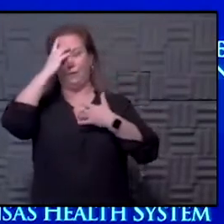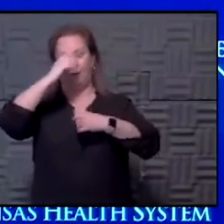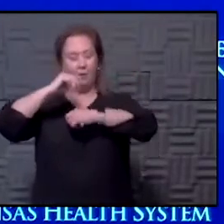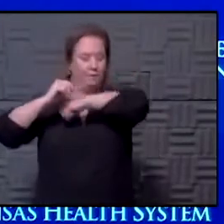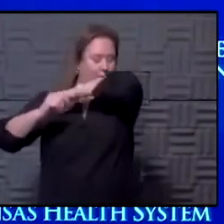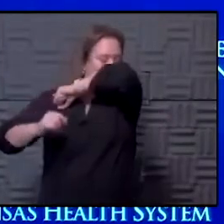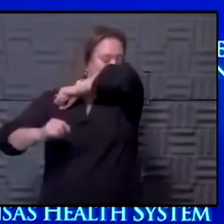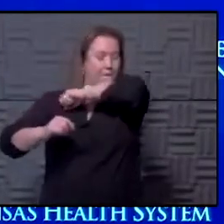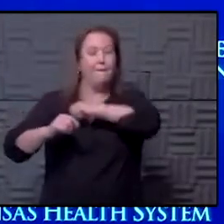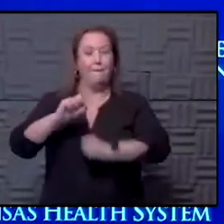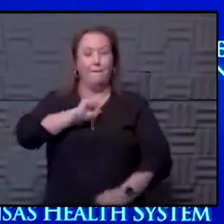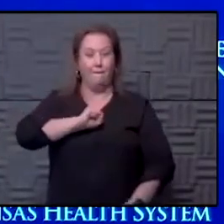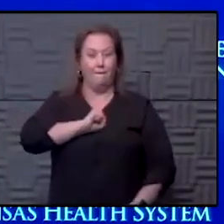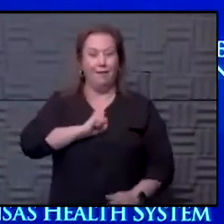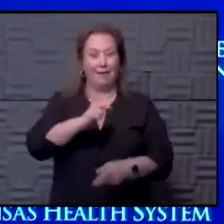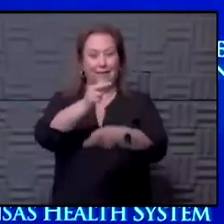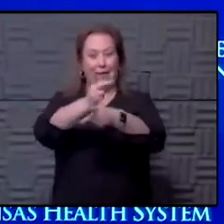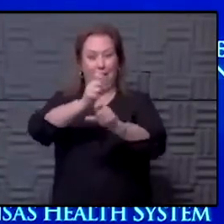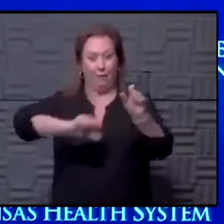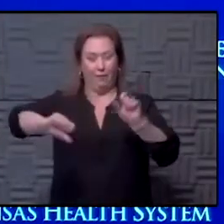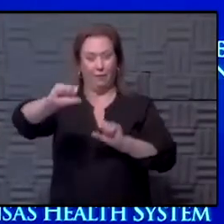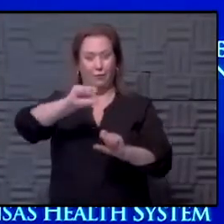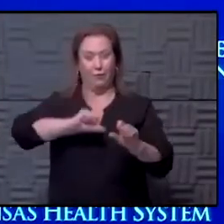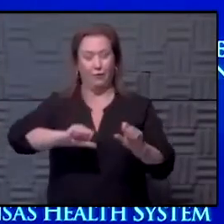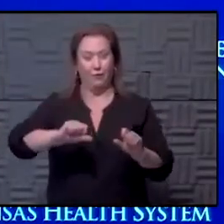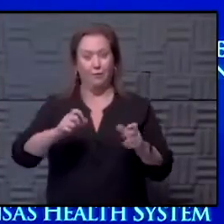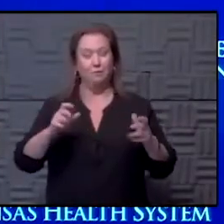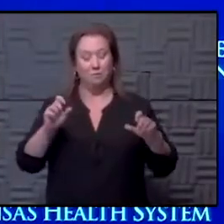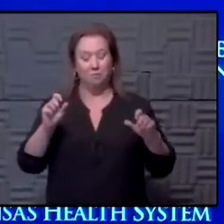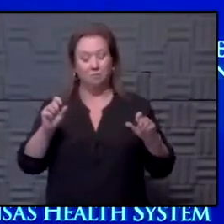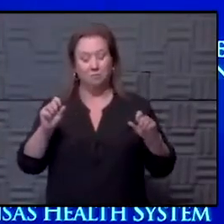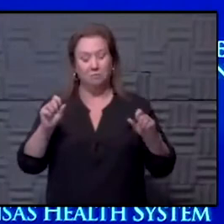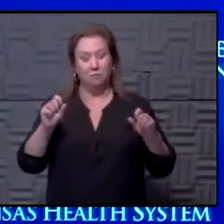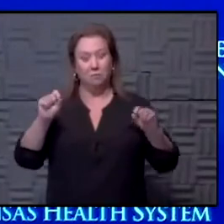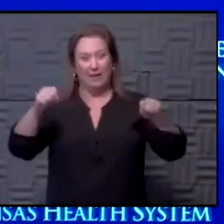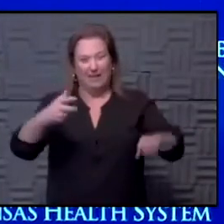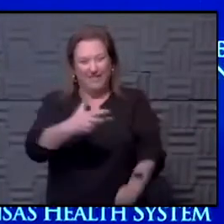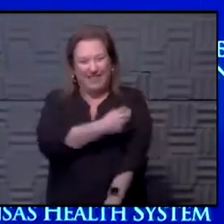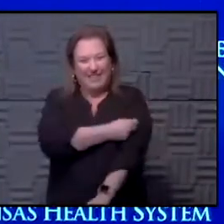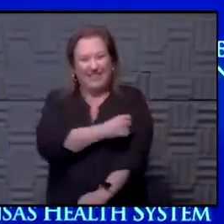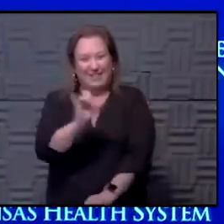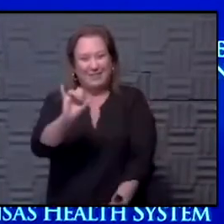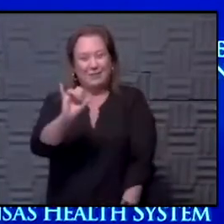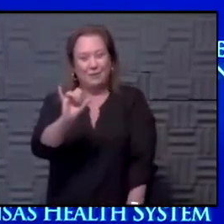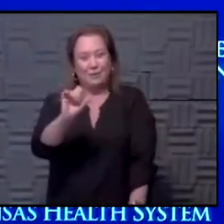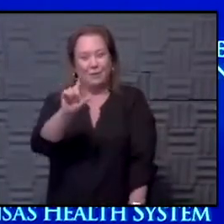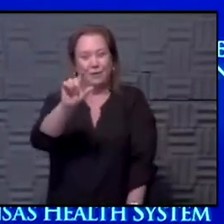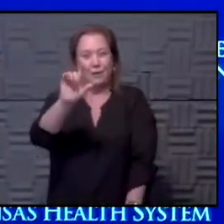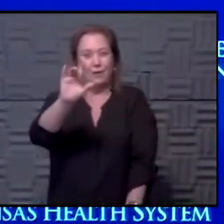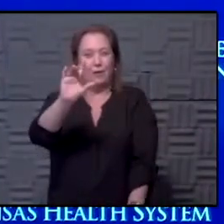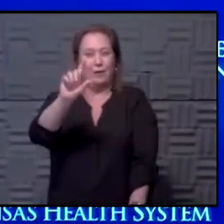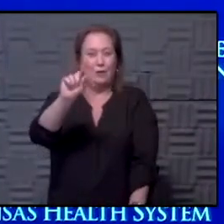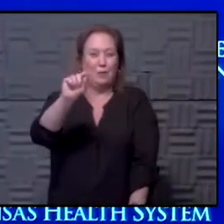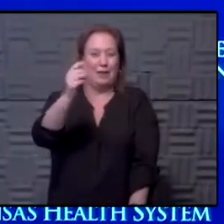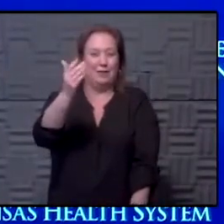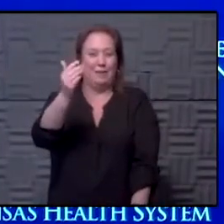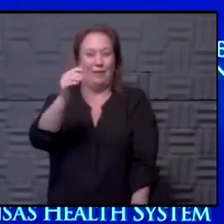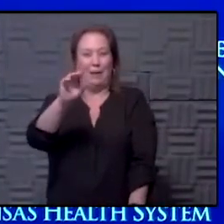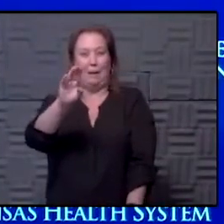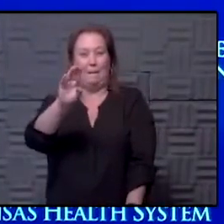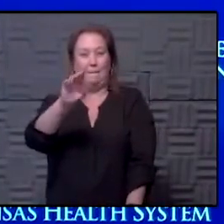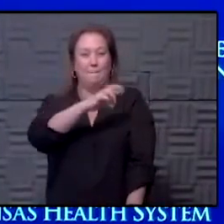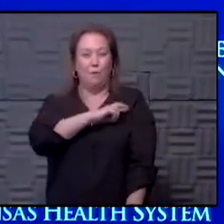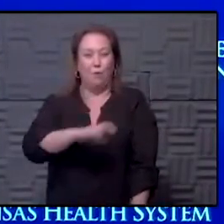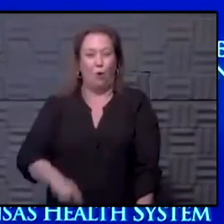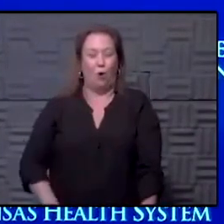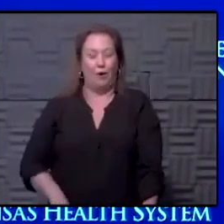into your elbow, take care of each other. And if we do that and we all get vaccinated, we'll be the 2015 Royals bullpen. We